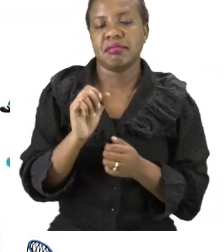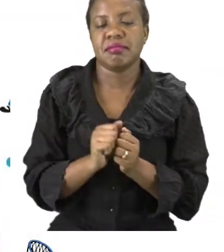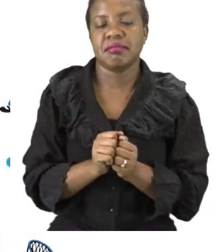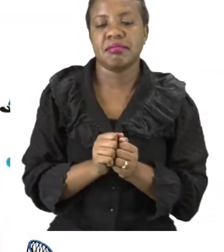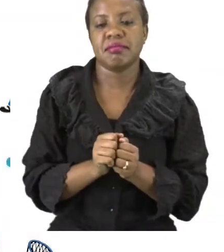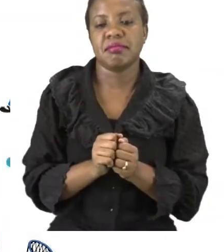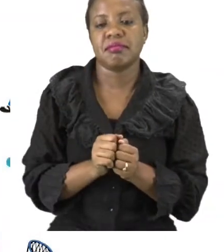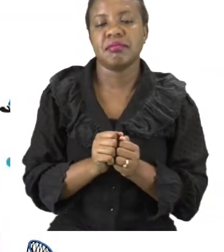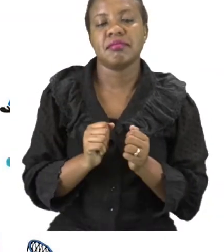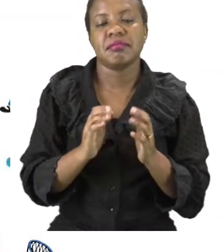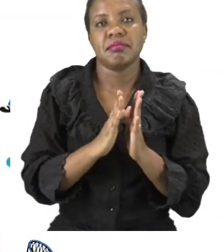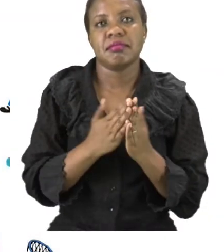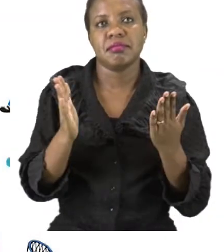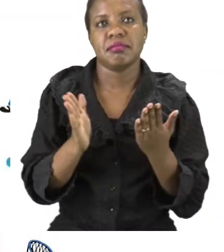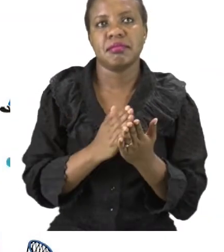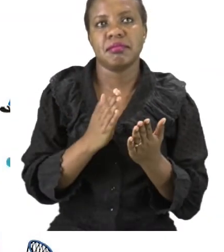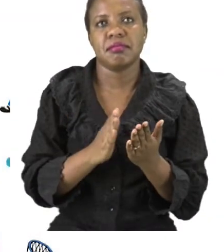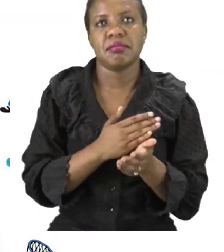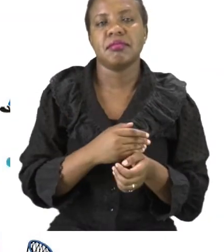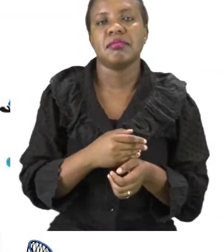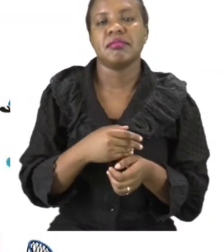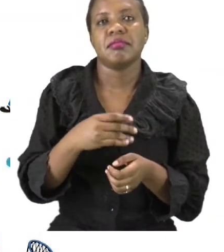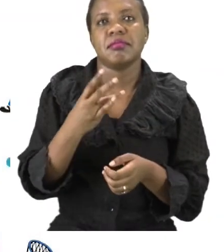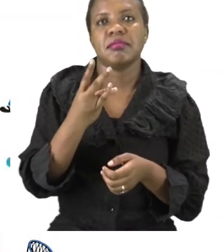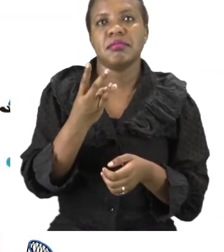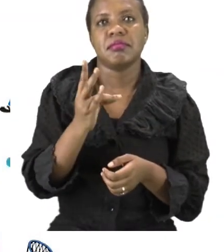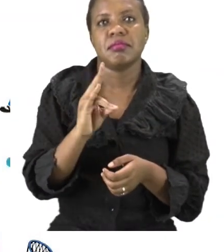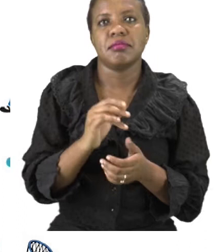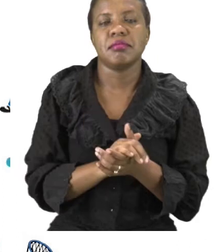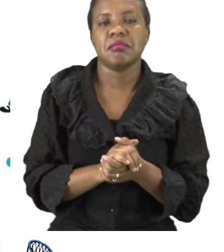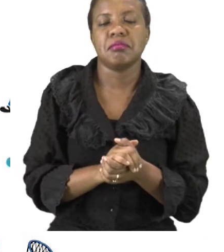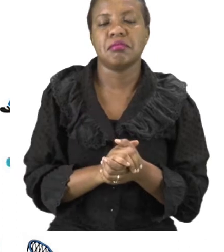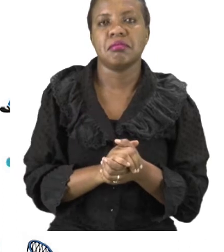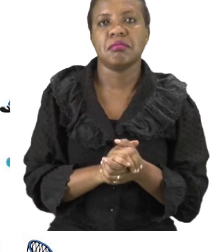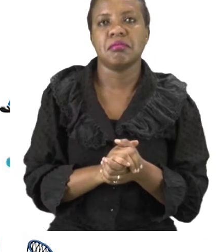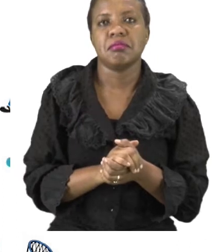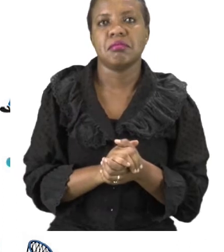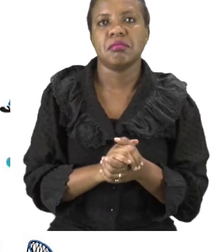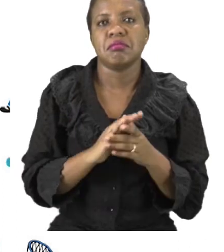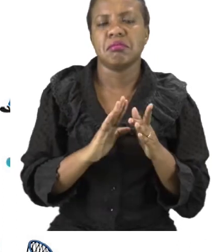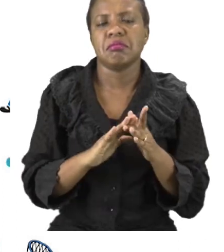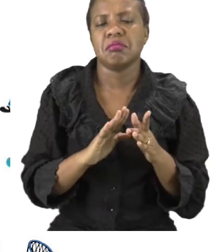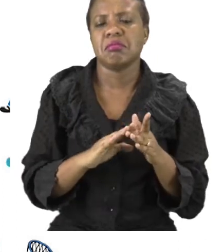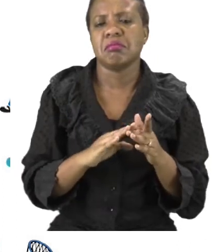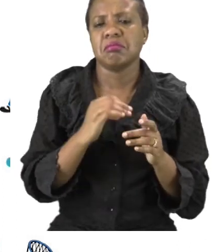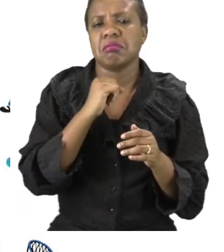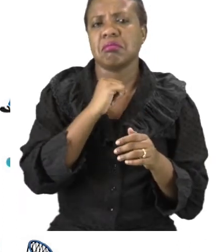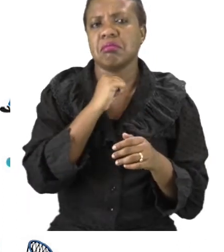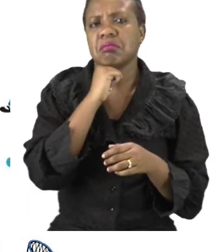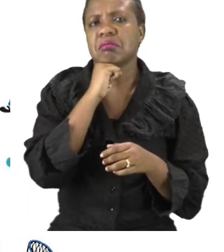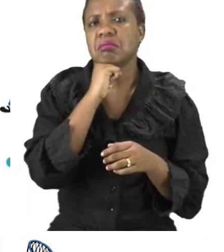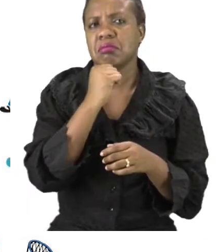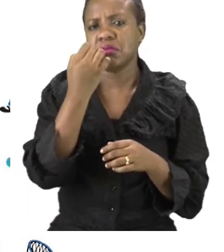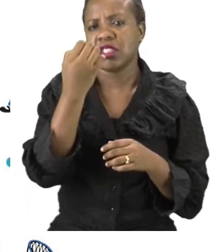we are going to be dealing with sounds that have three letter words. Now I know we